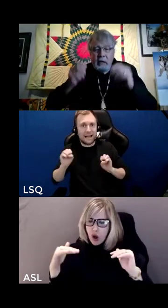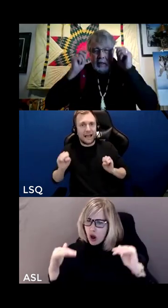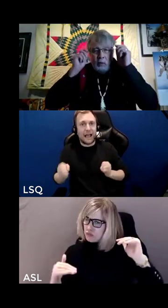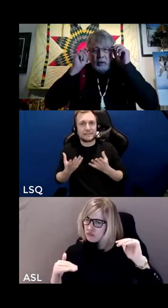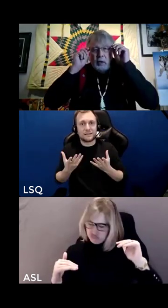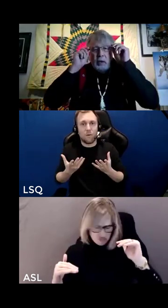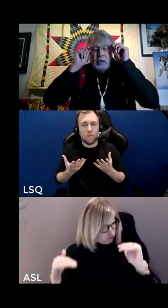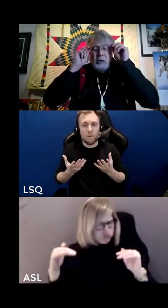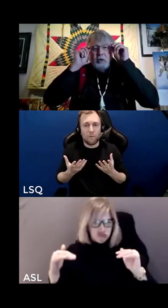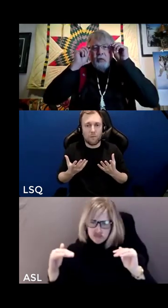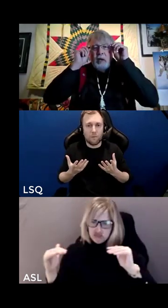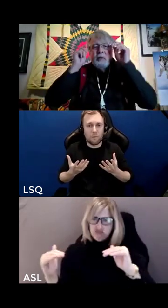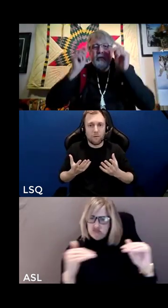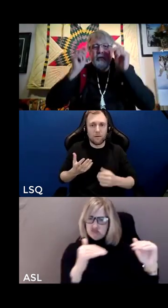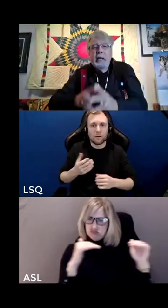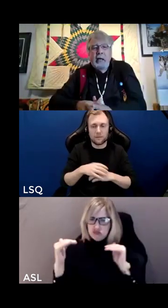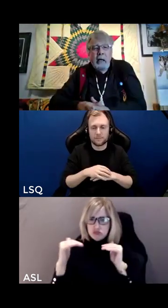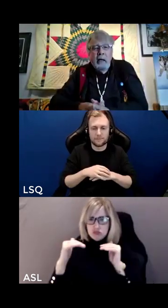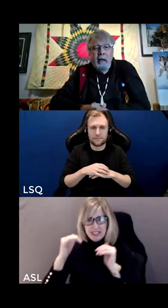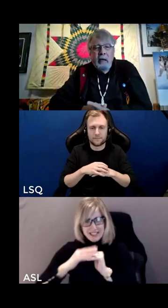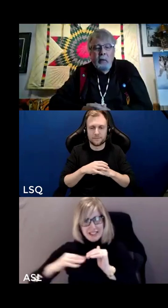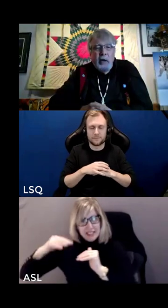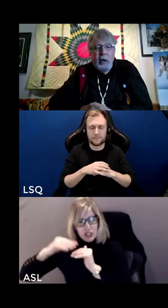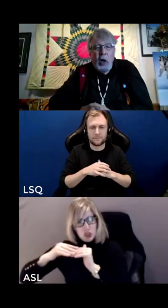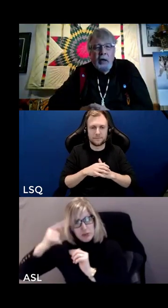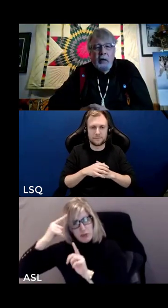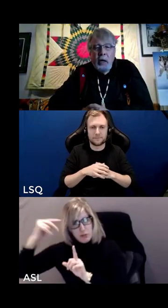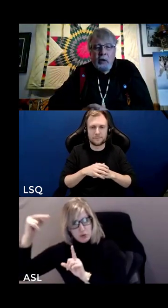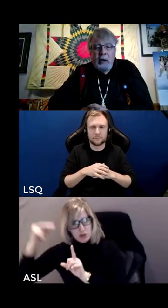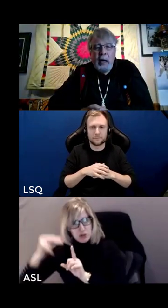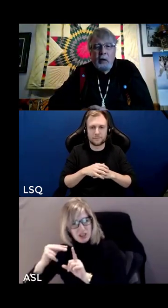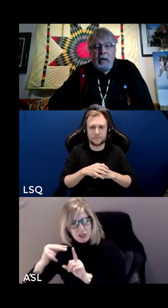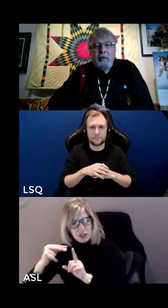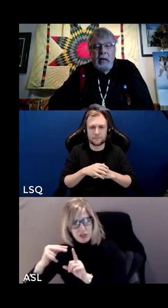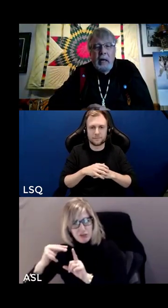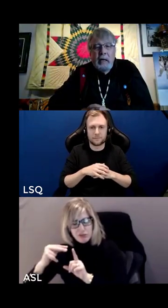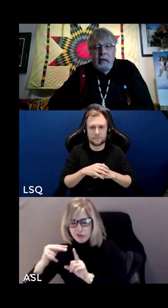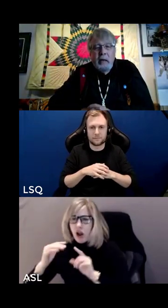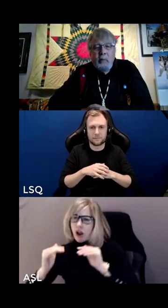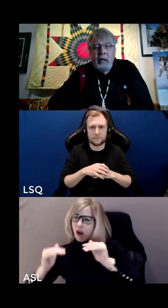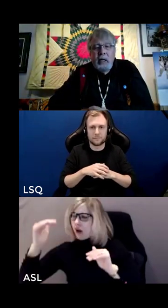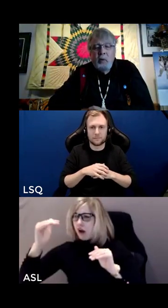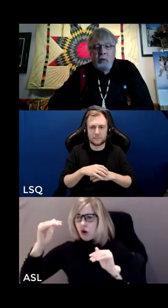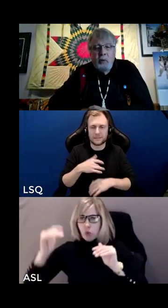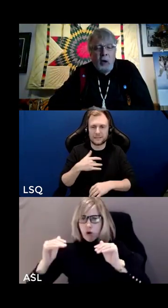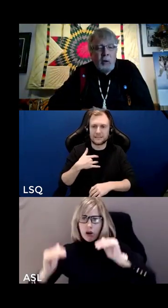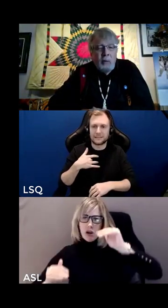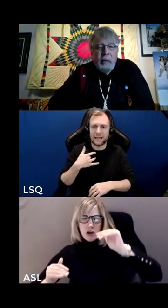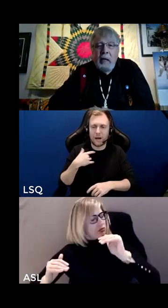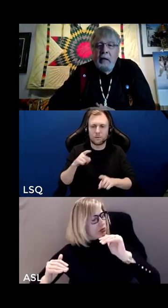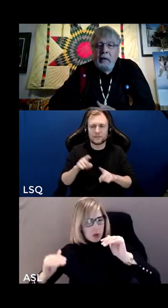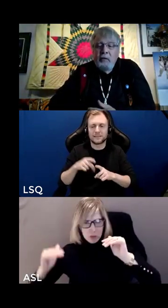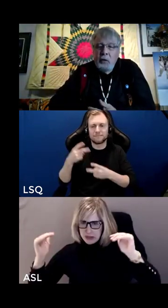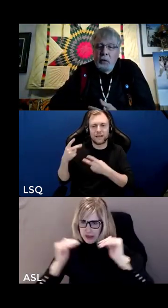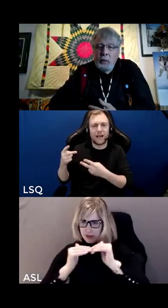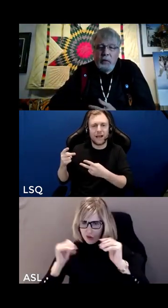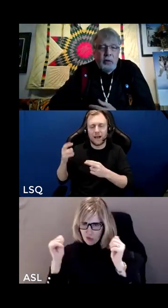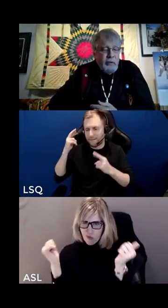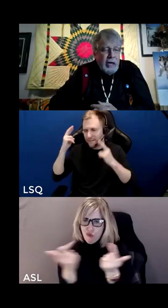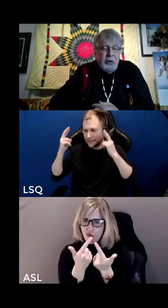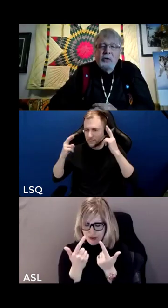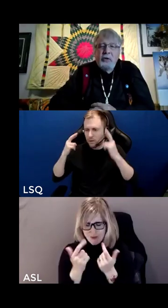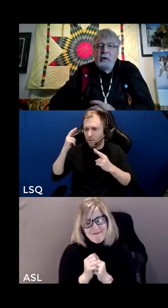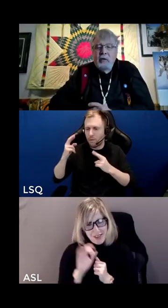invited to think within our indigenous frame of thinking that we are not greater than or less than anything but equal to all so